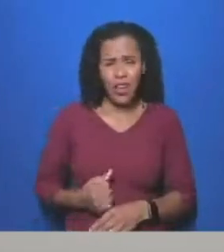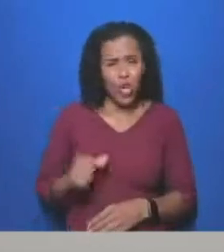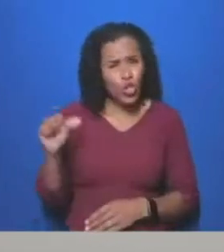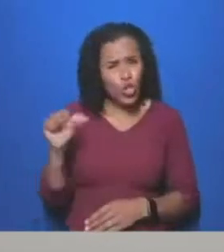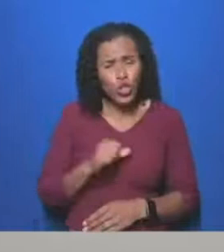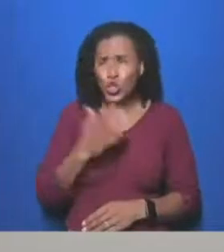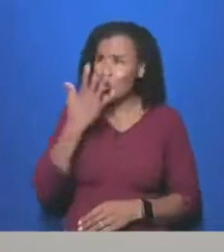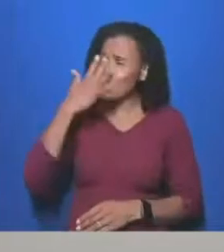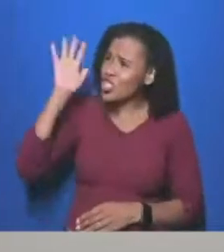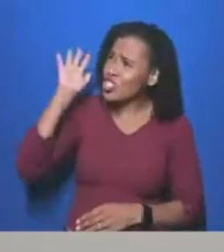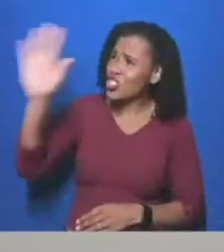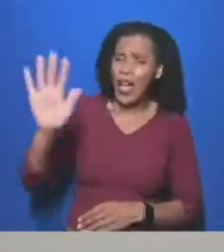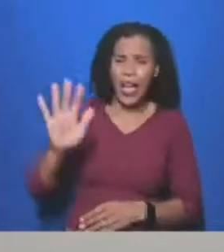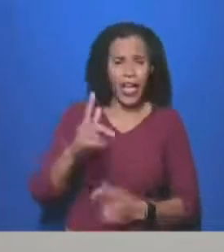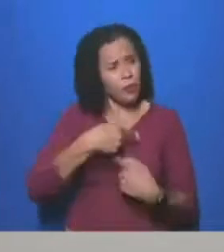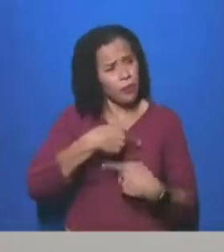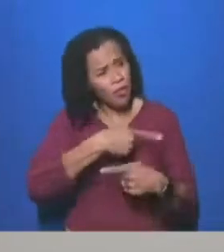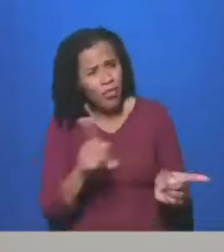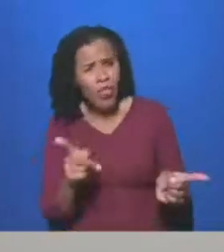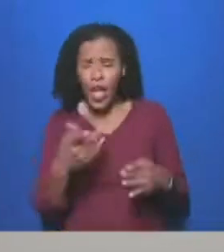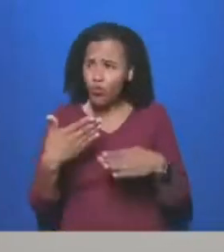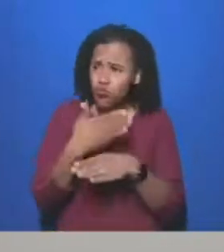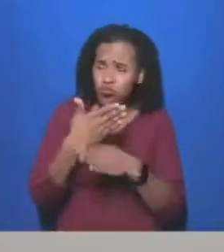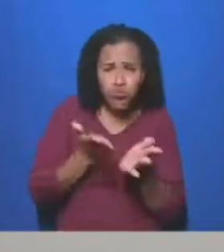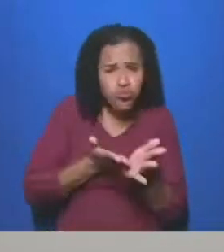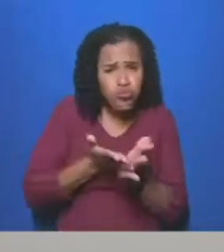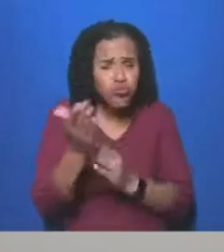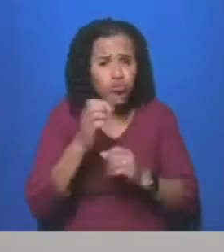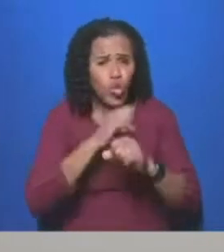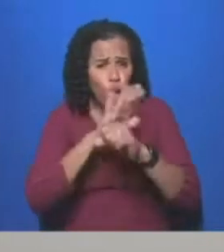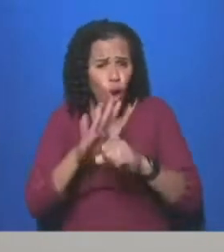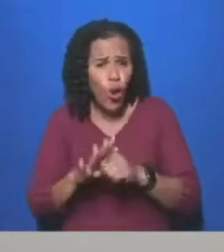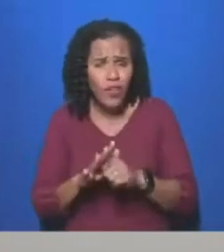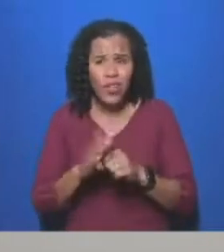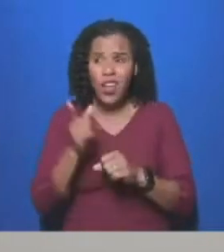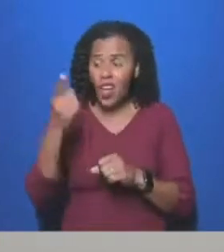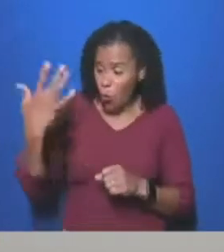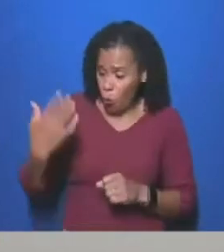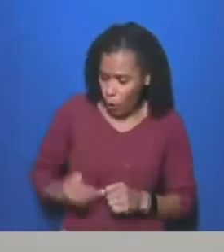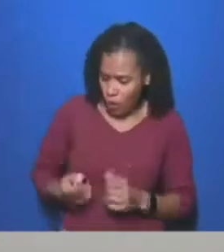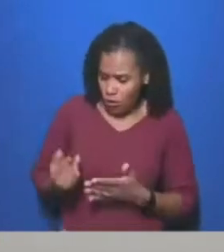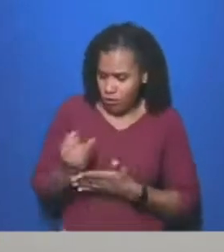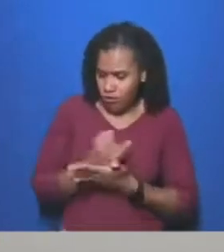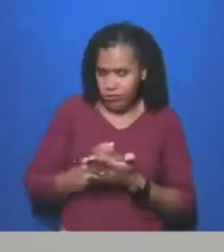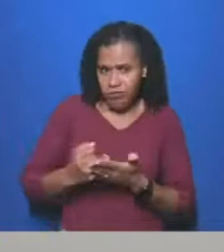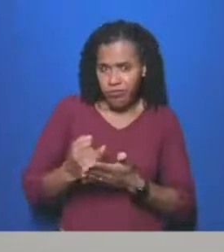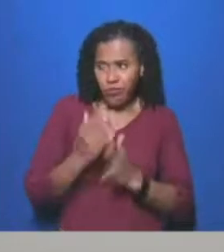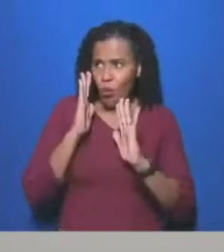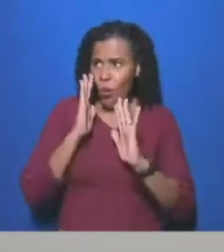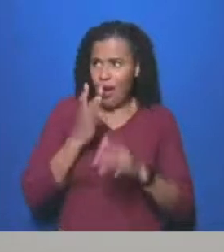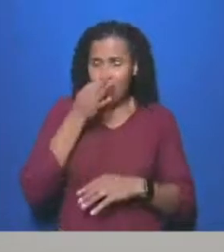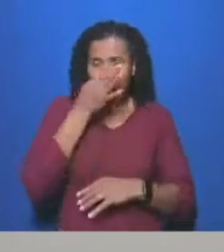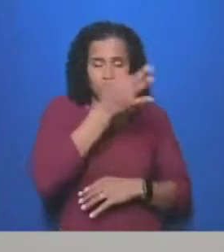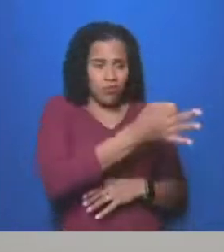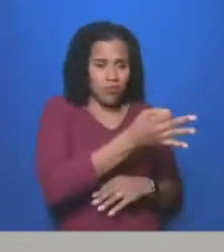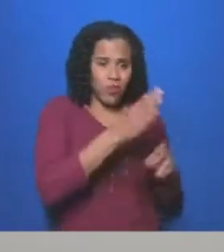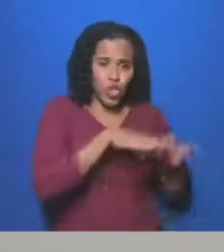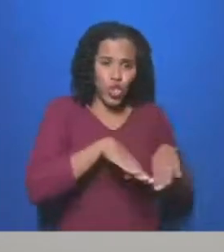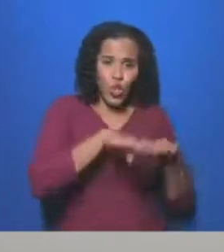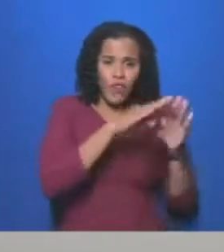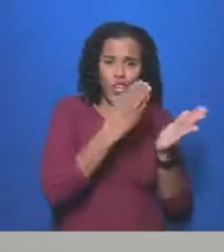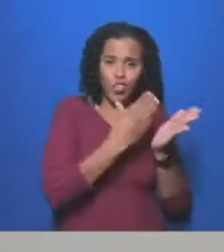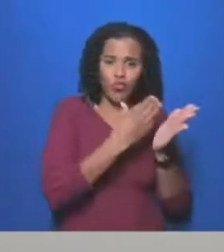pandemic are paid so badly that they are on universal credit. Our care sector is already facing up to 170